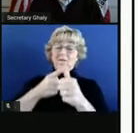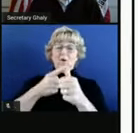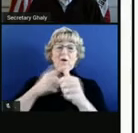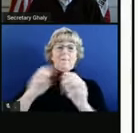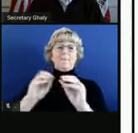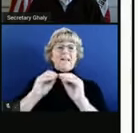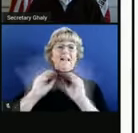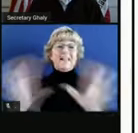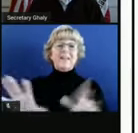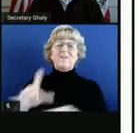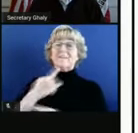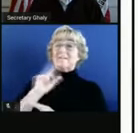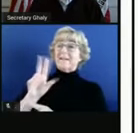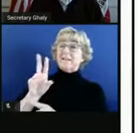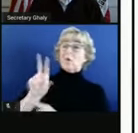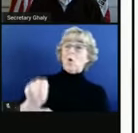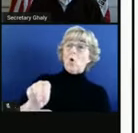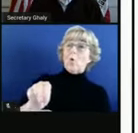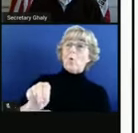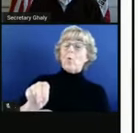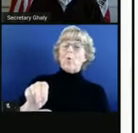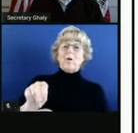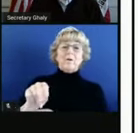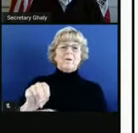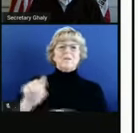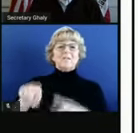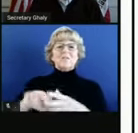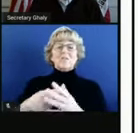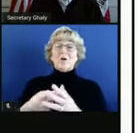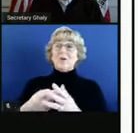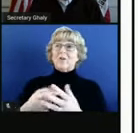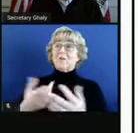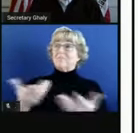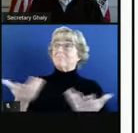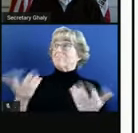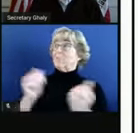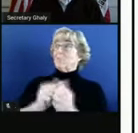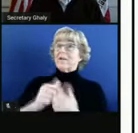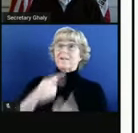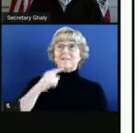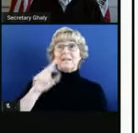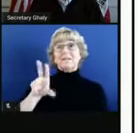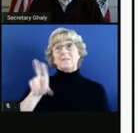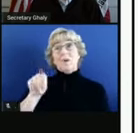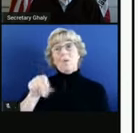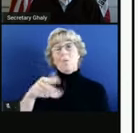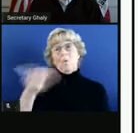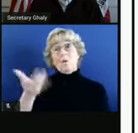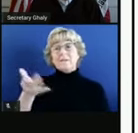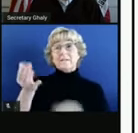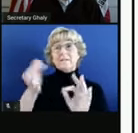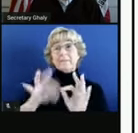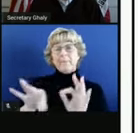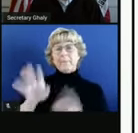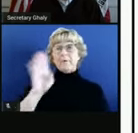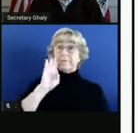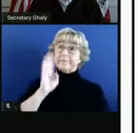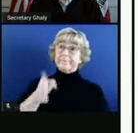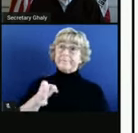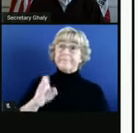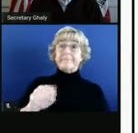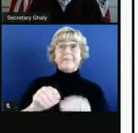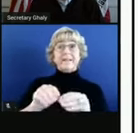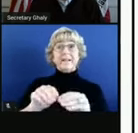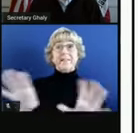Saying no effectively starts with just that, saying no. It's simple, it's direct, and it's